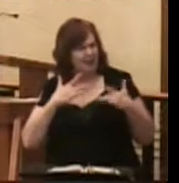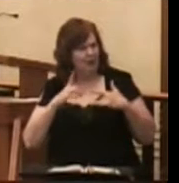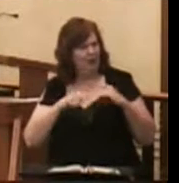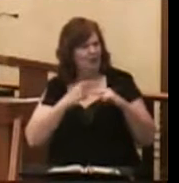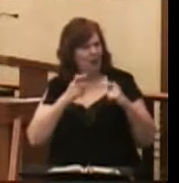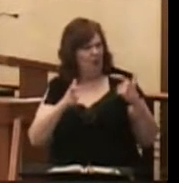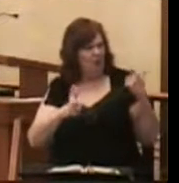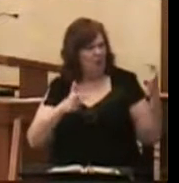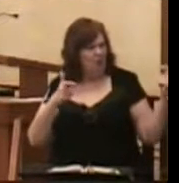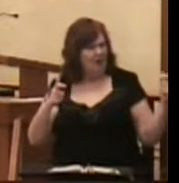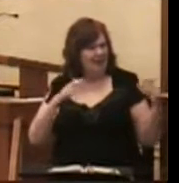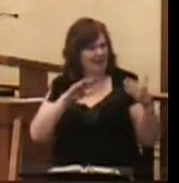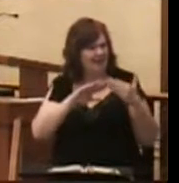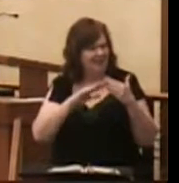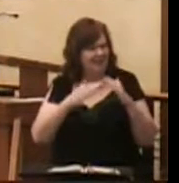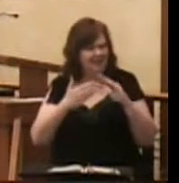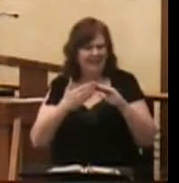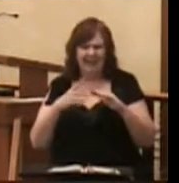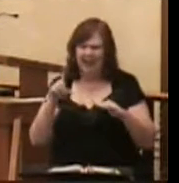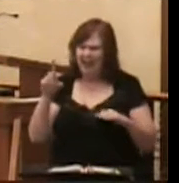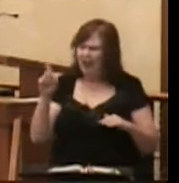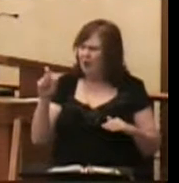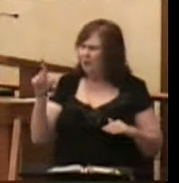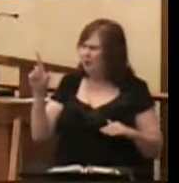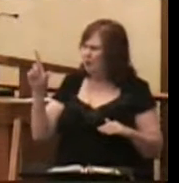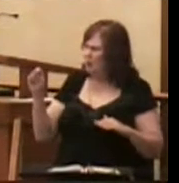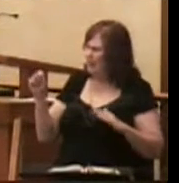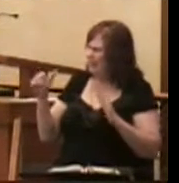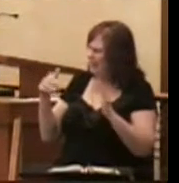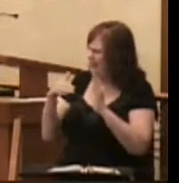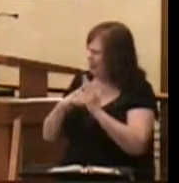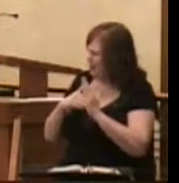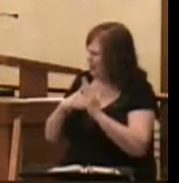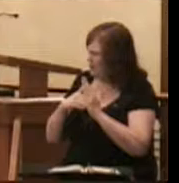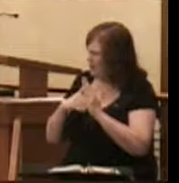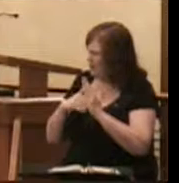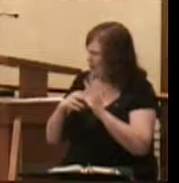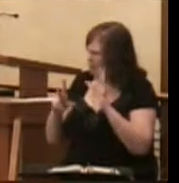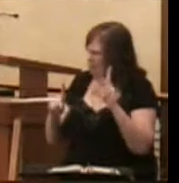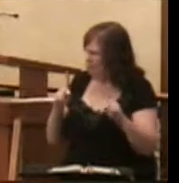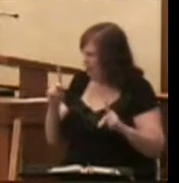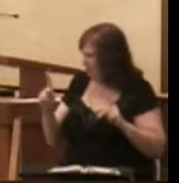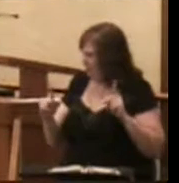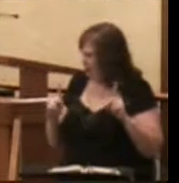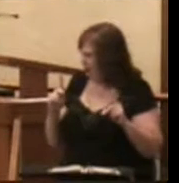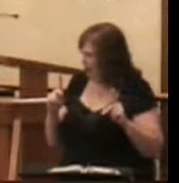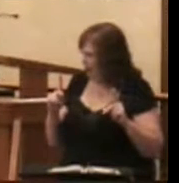great city of 120,000 people?